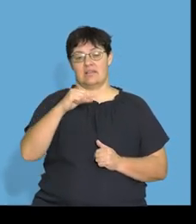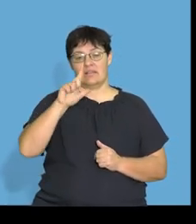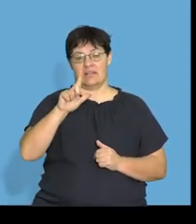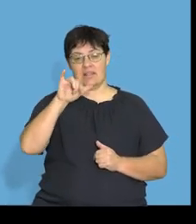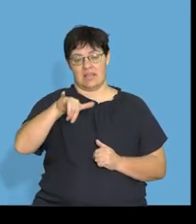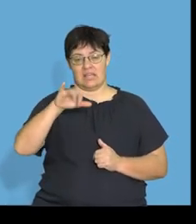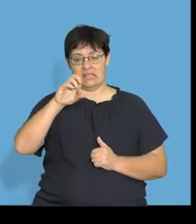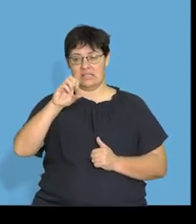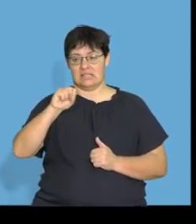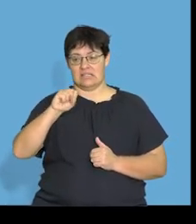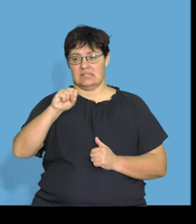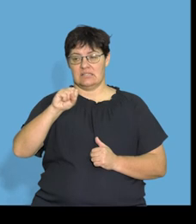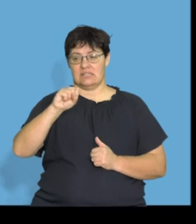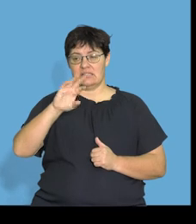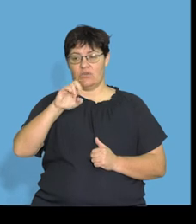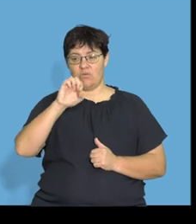glycerol.